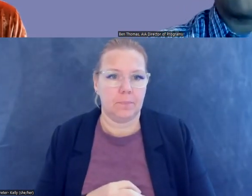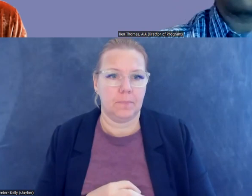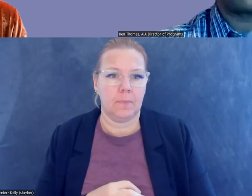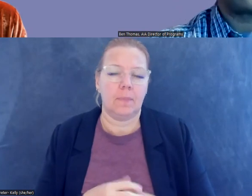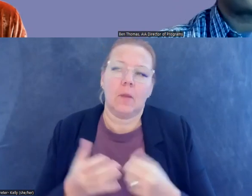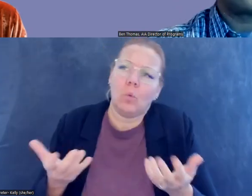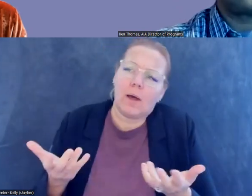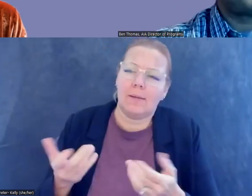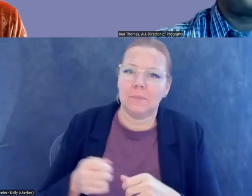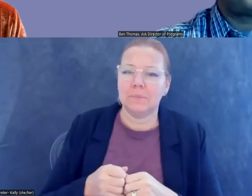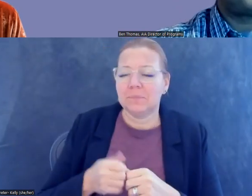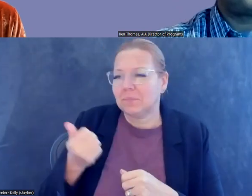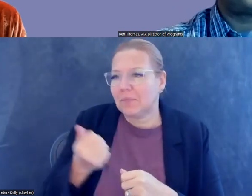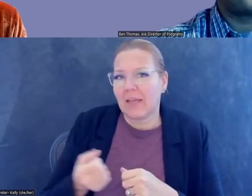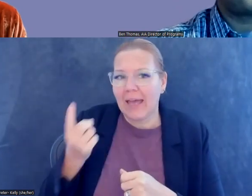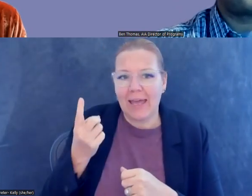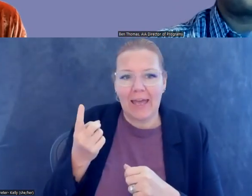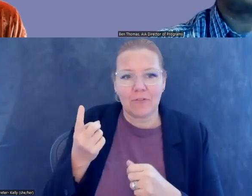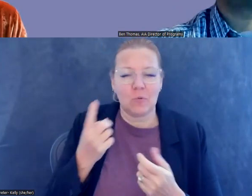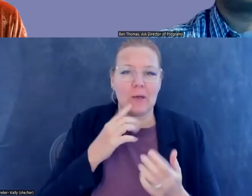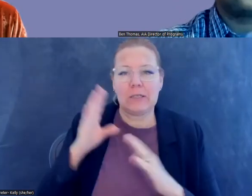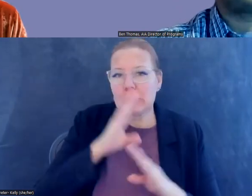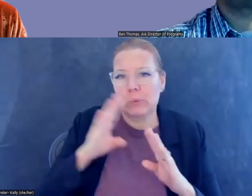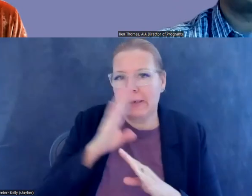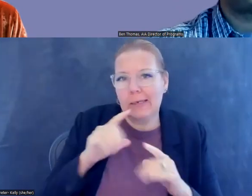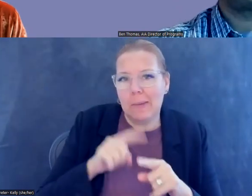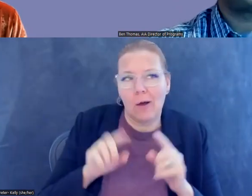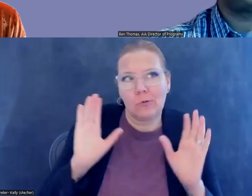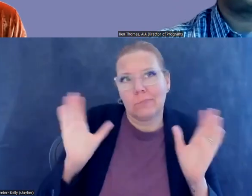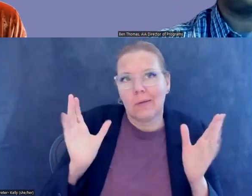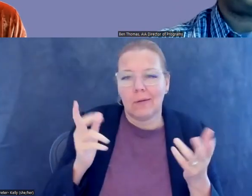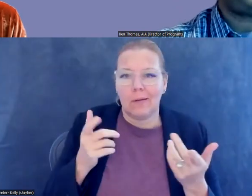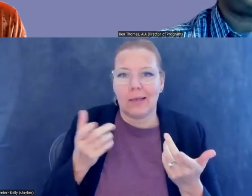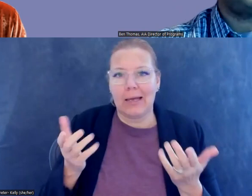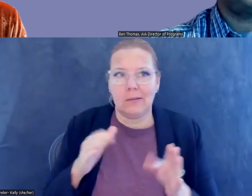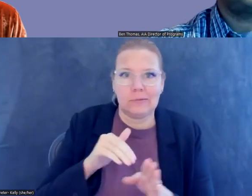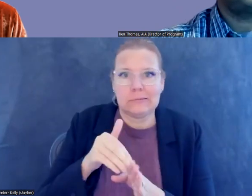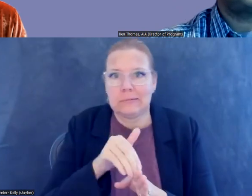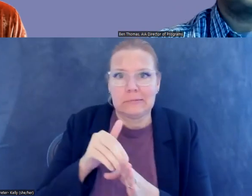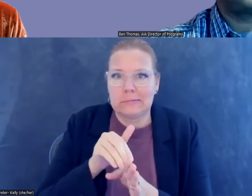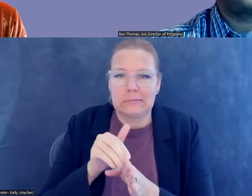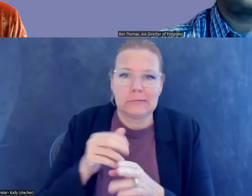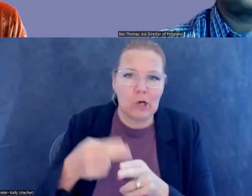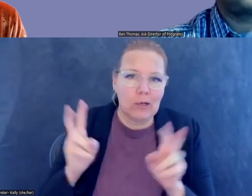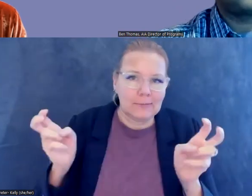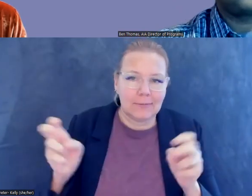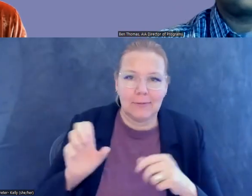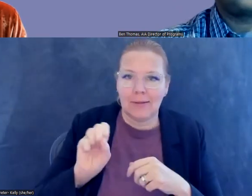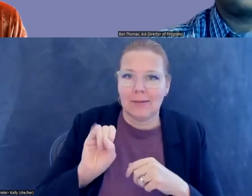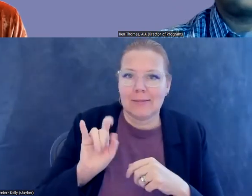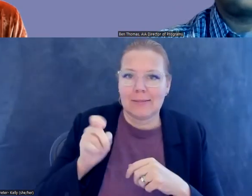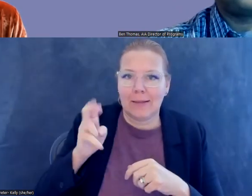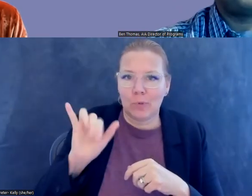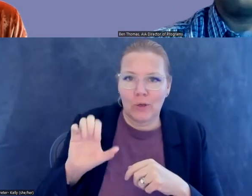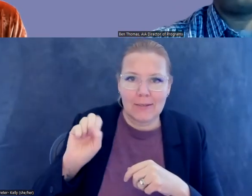worried about, as we say in the law, the slippery slope, um, which I think is also a bit of a unintentional